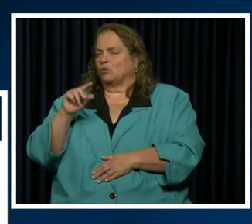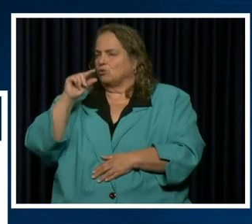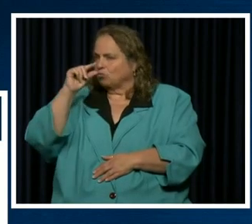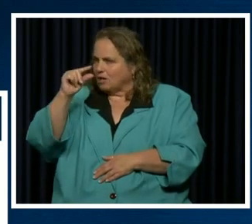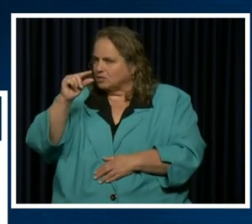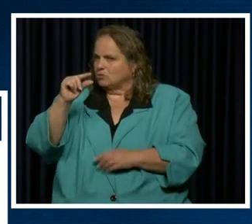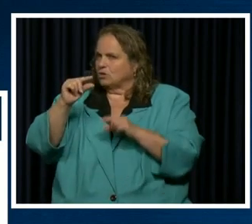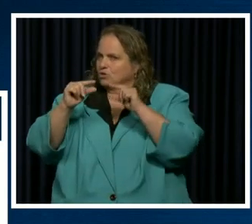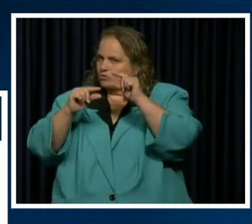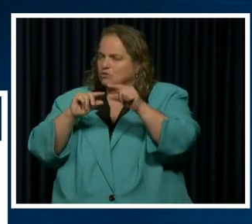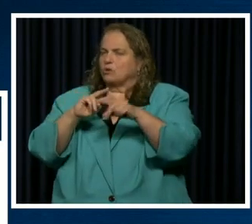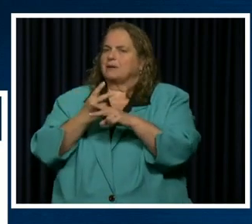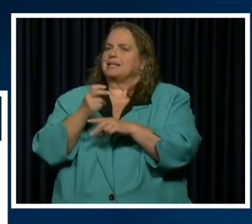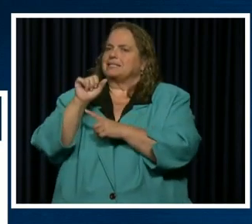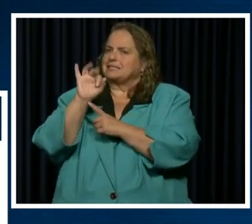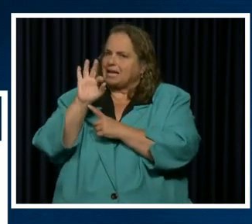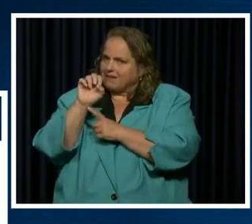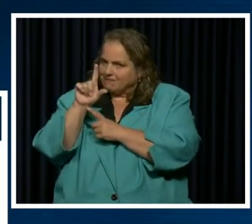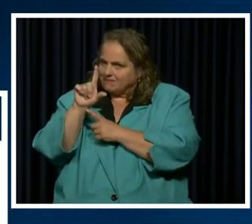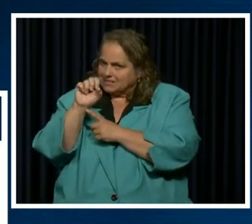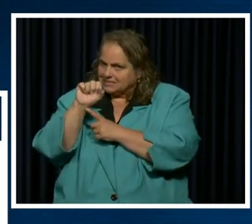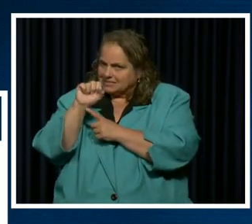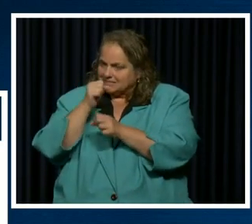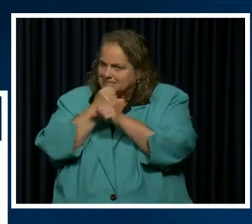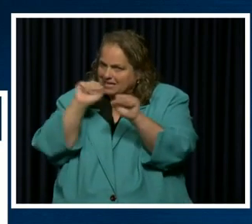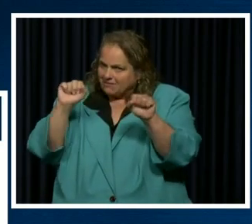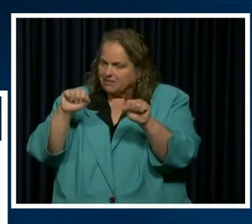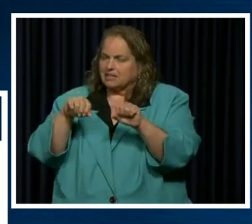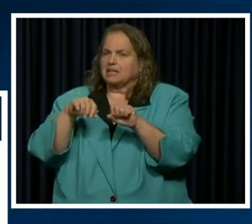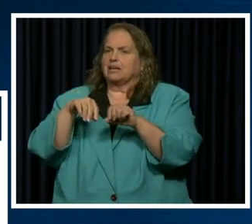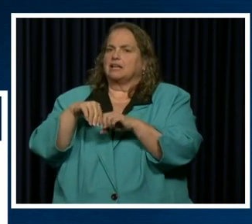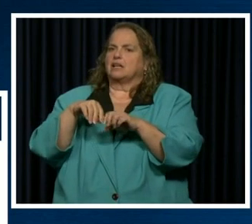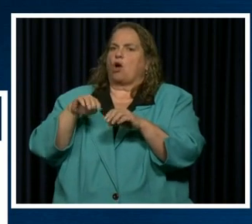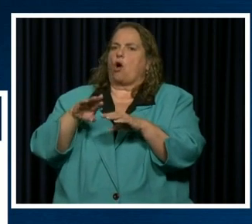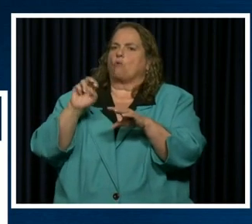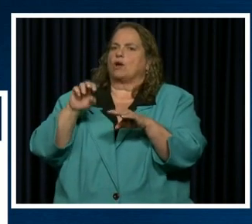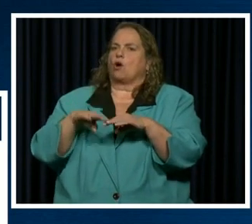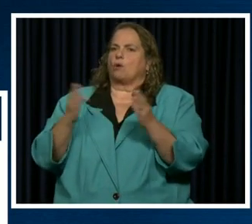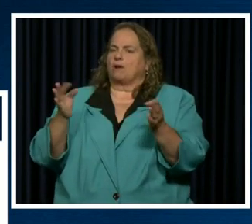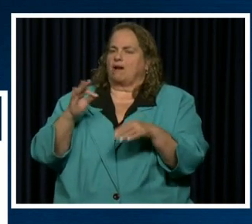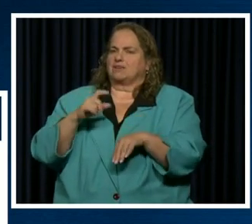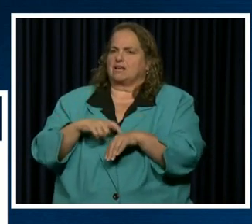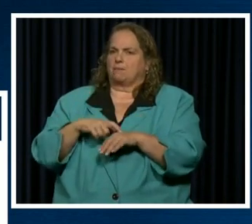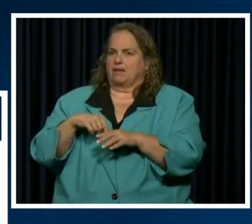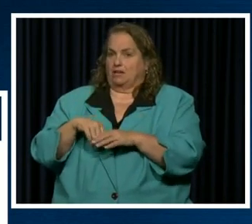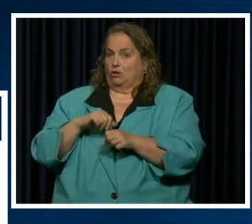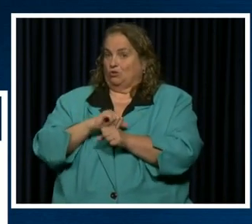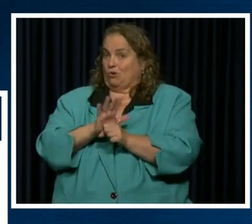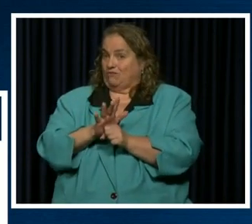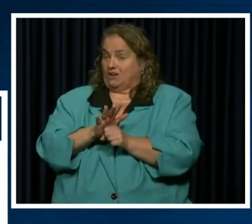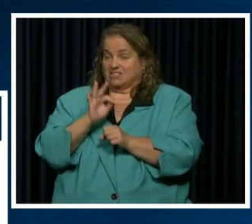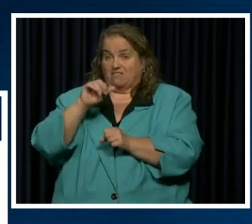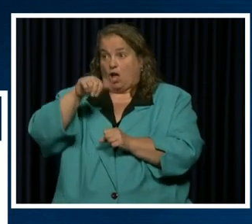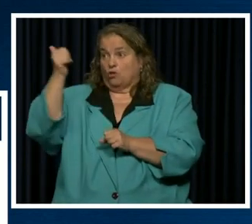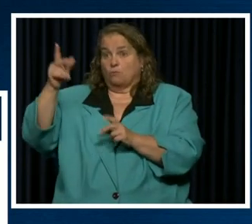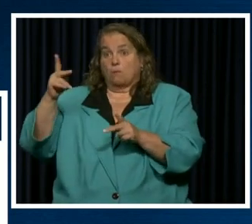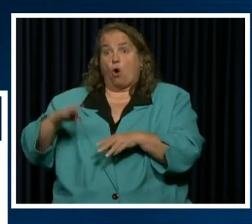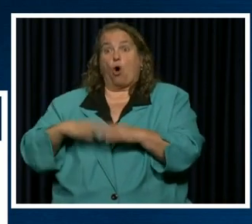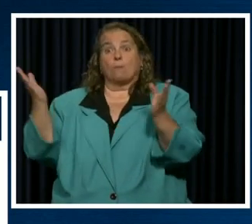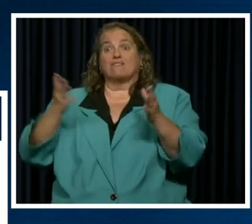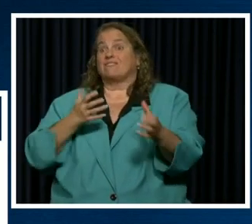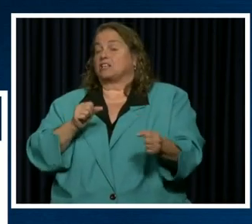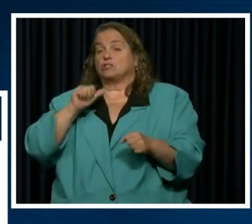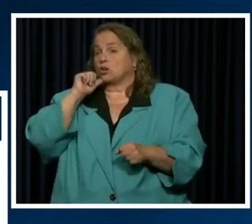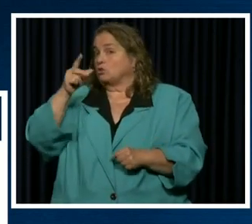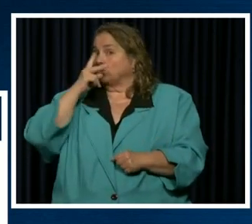Gradual means safe, you know, reopening in a time of coronavirus. And you know, if other people open a lot faster and they don't